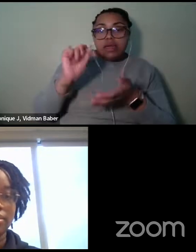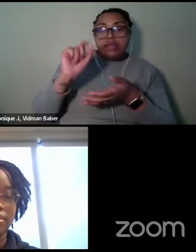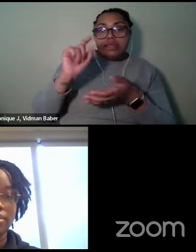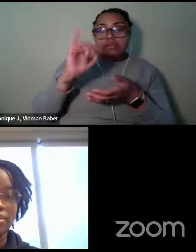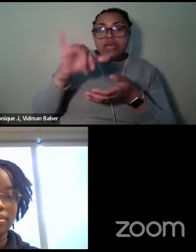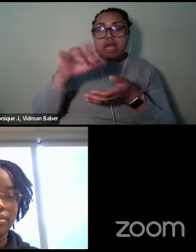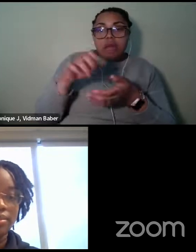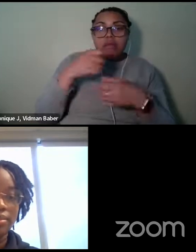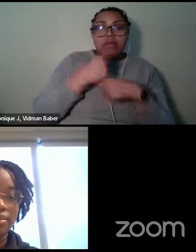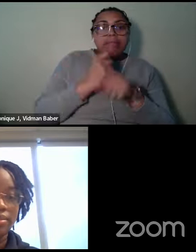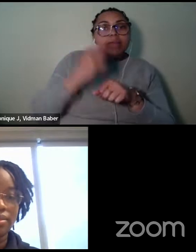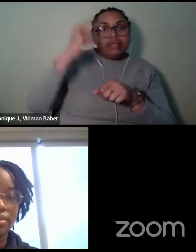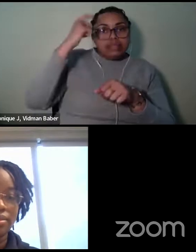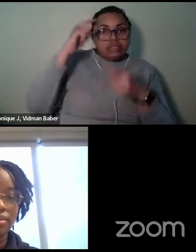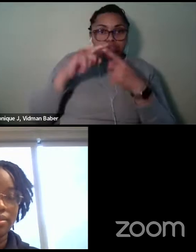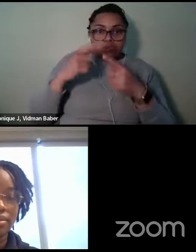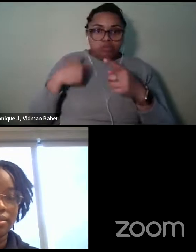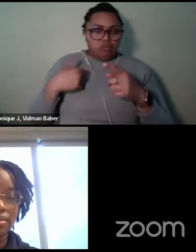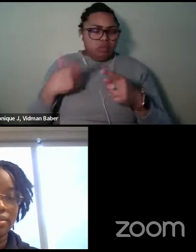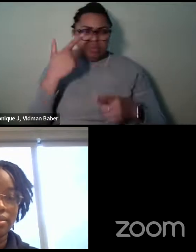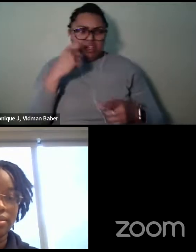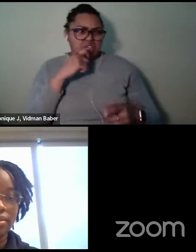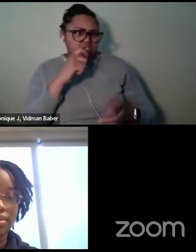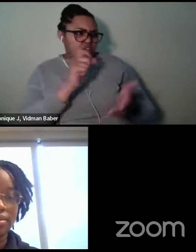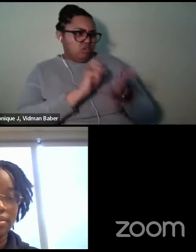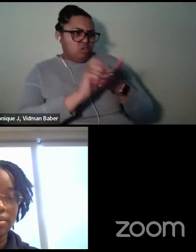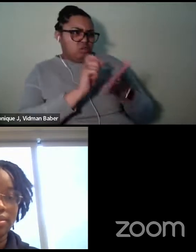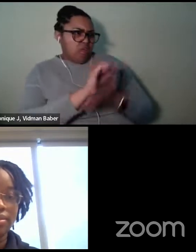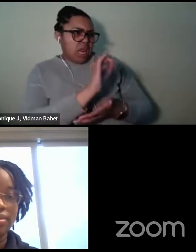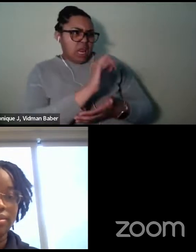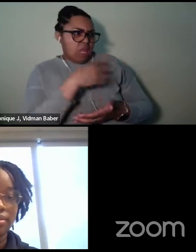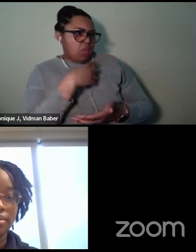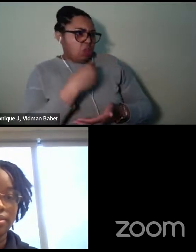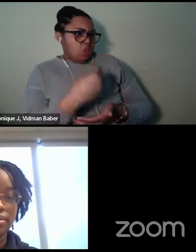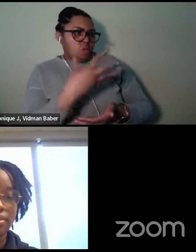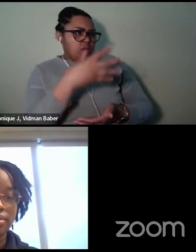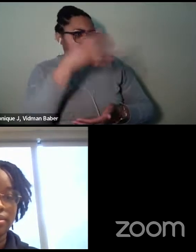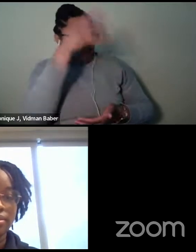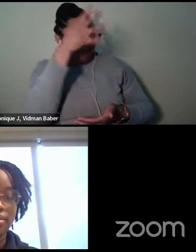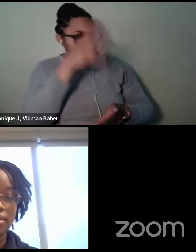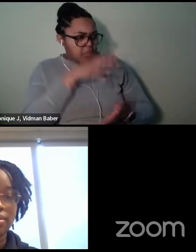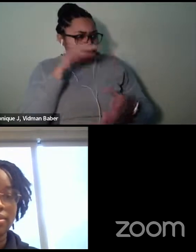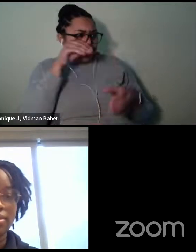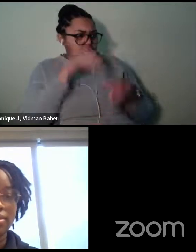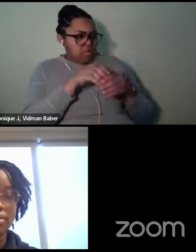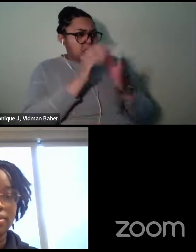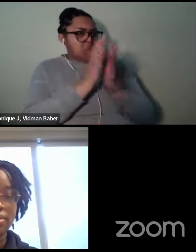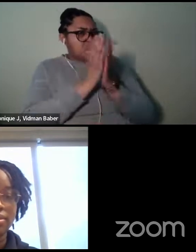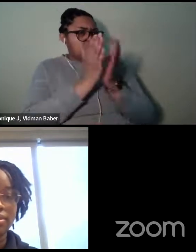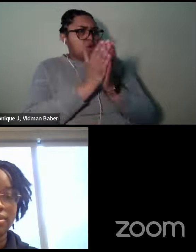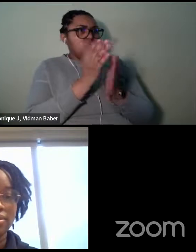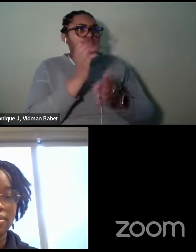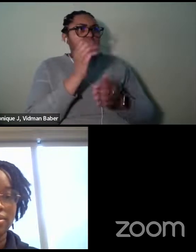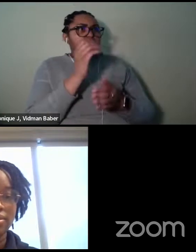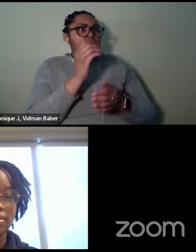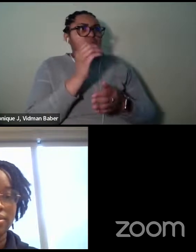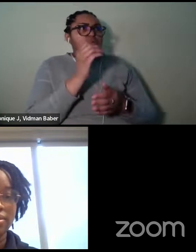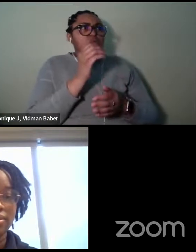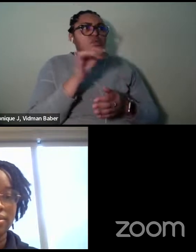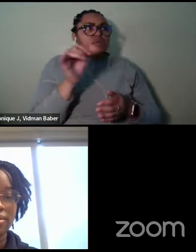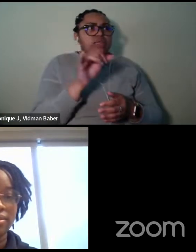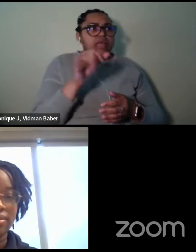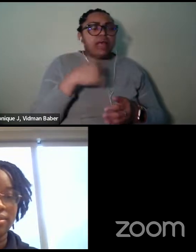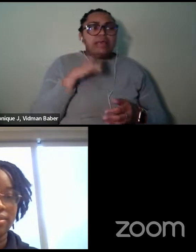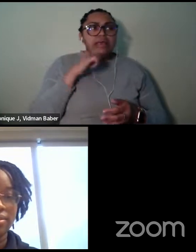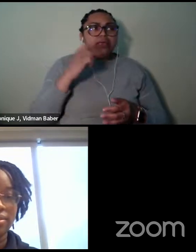you know, because I didn't write like the white men in these books. I didn't, you know, and so, so it's like, you don't, I didn't see myself